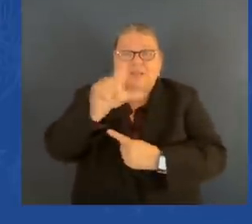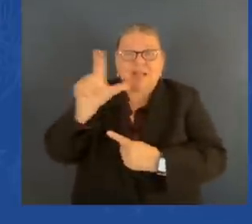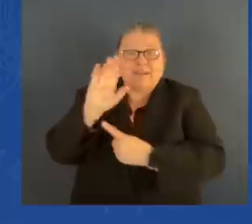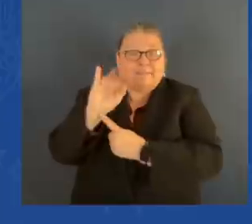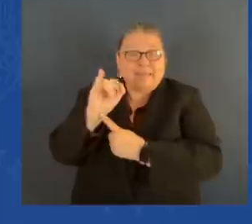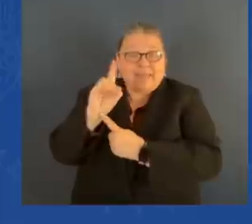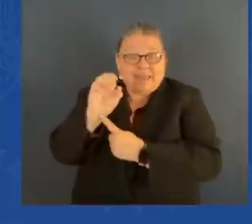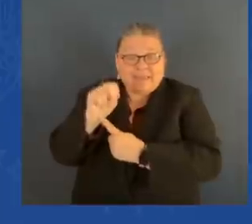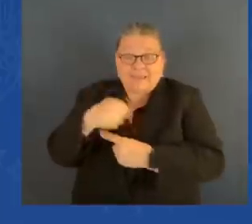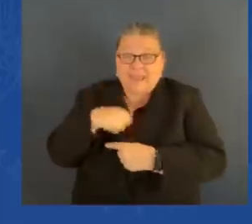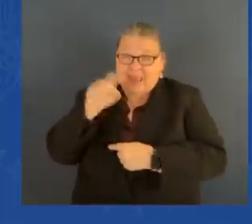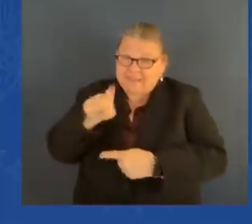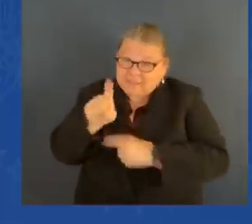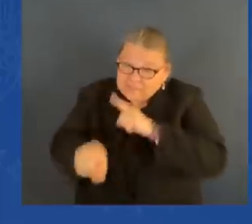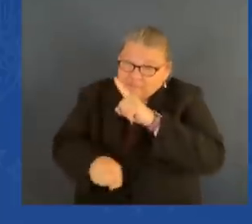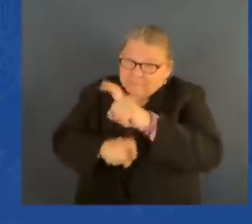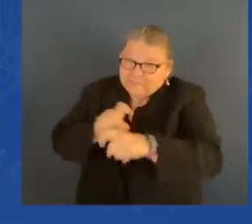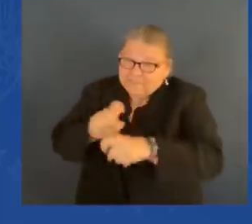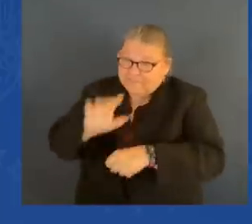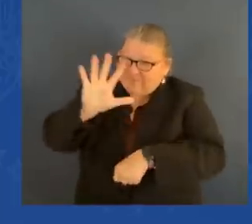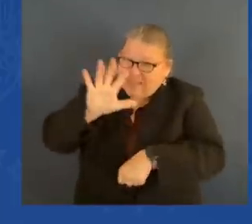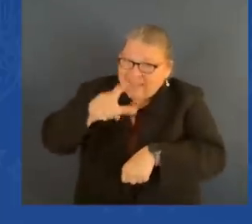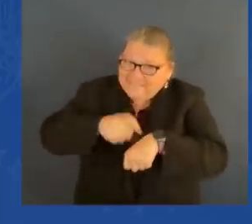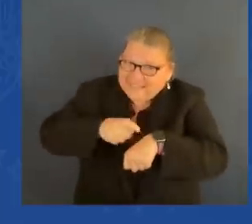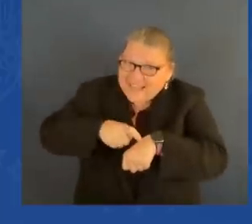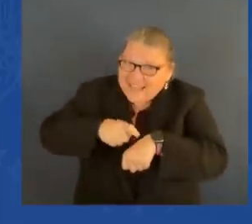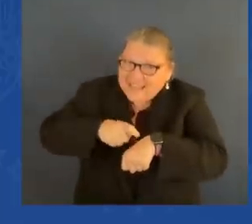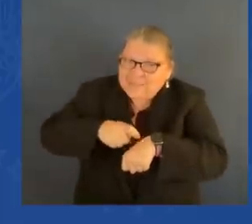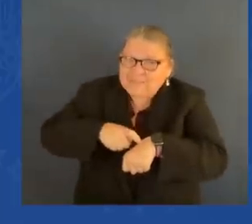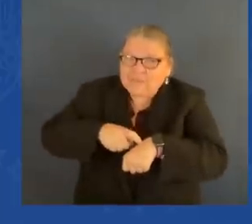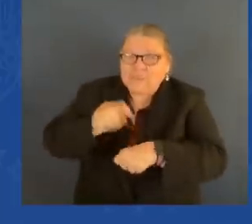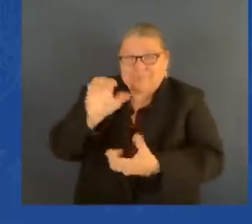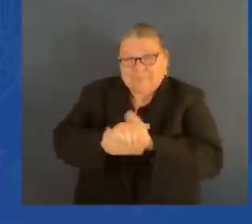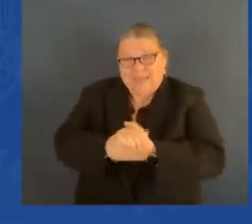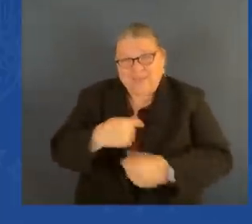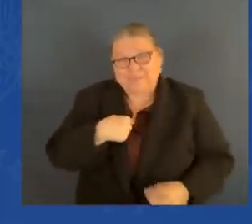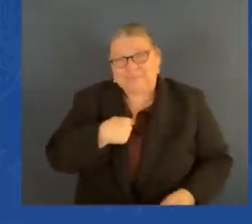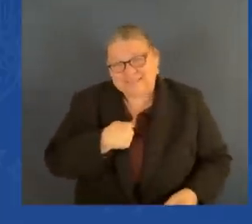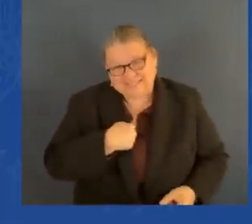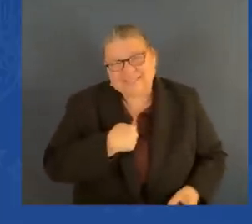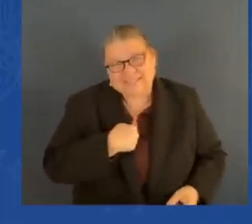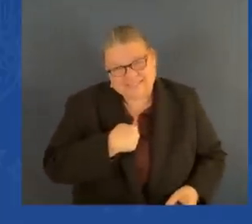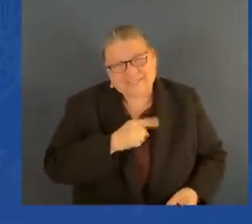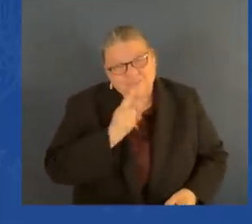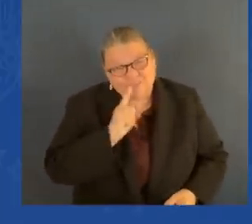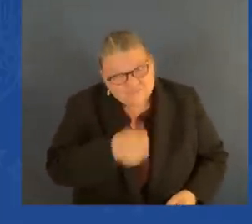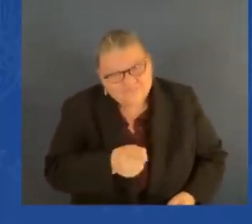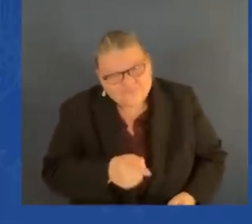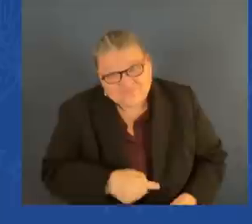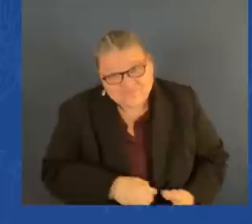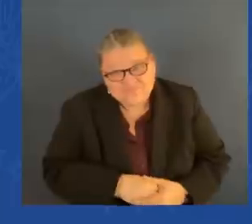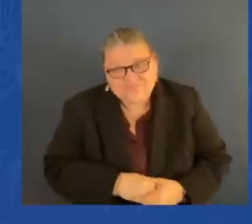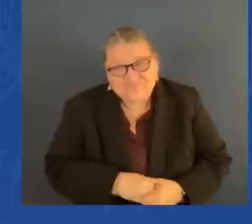But being a spouse of a senator who was relatively well-known because of the celebrity of how I got there and